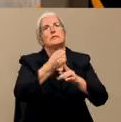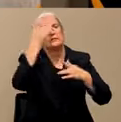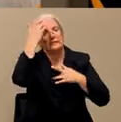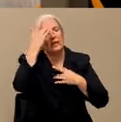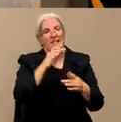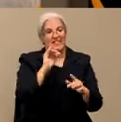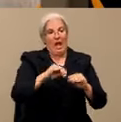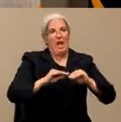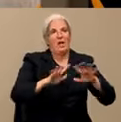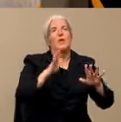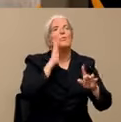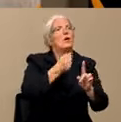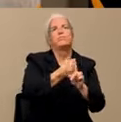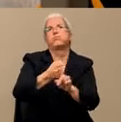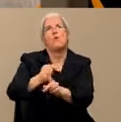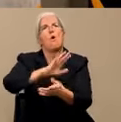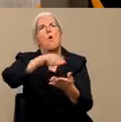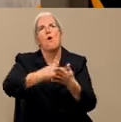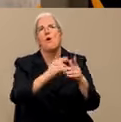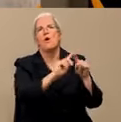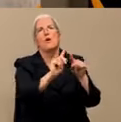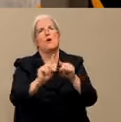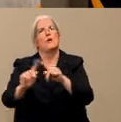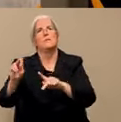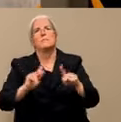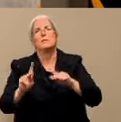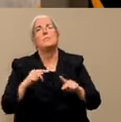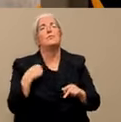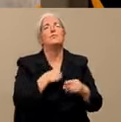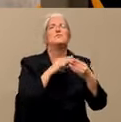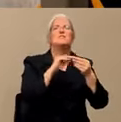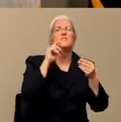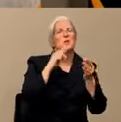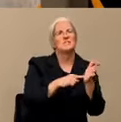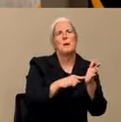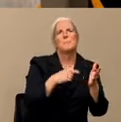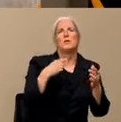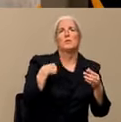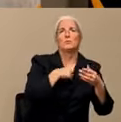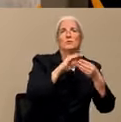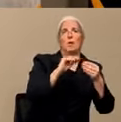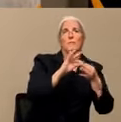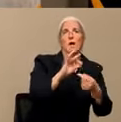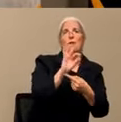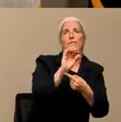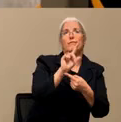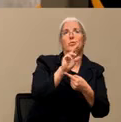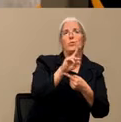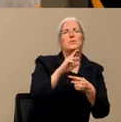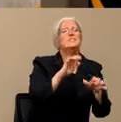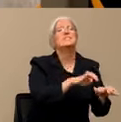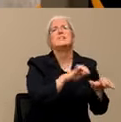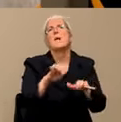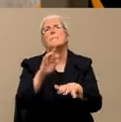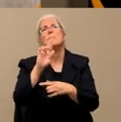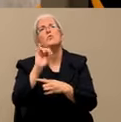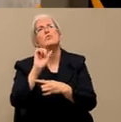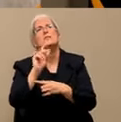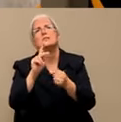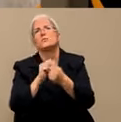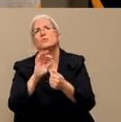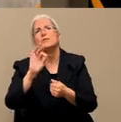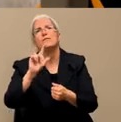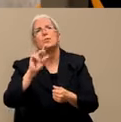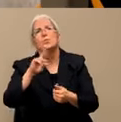and each year of flu season, and we have the classic risk factors that we talk about with influenza as well, which is older